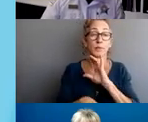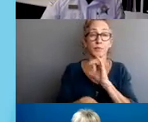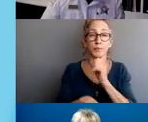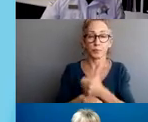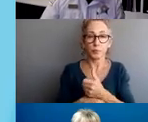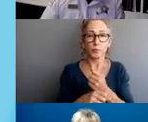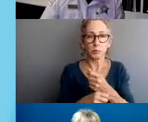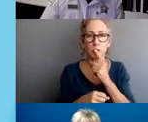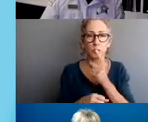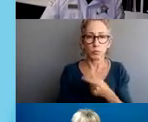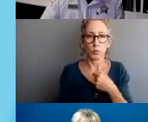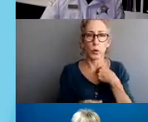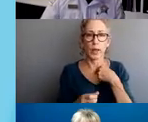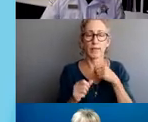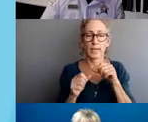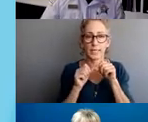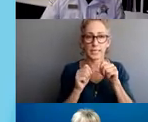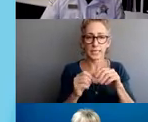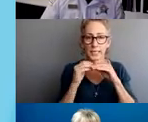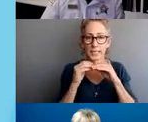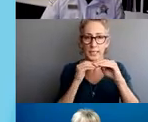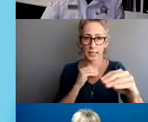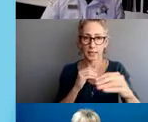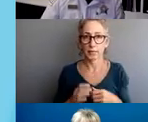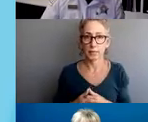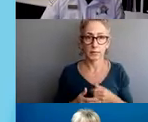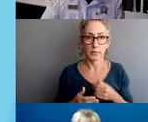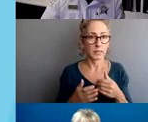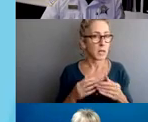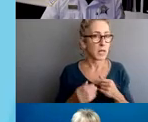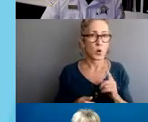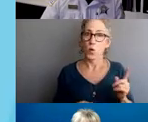investigations, no matter where the investigator is assigned.